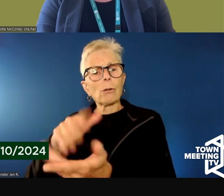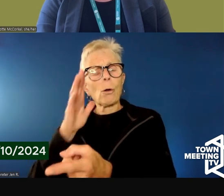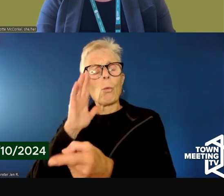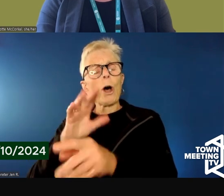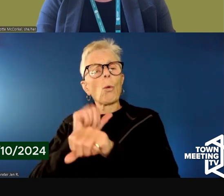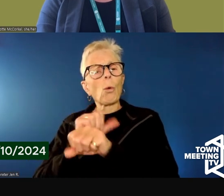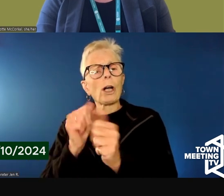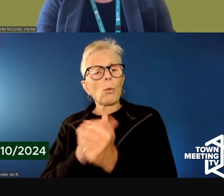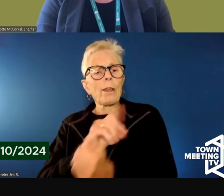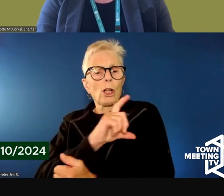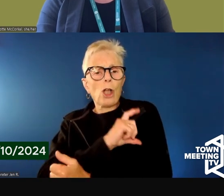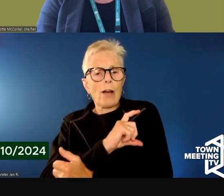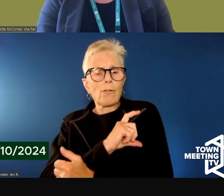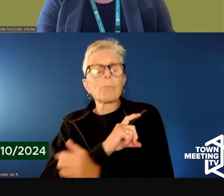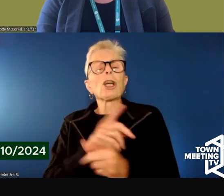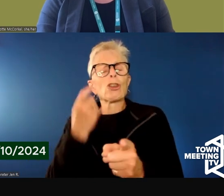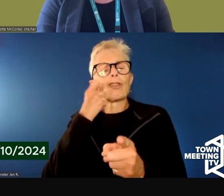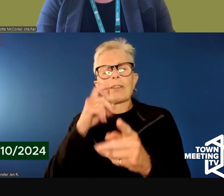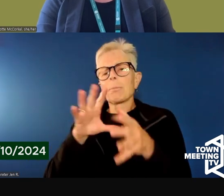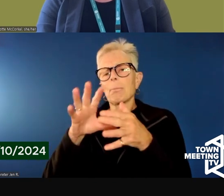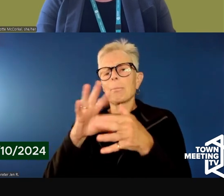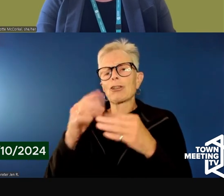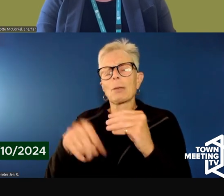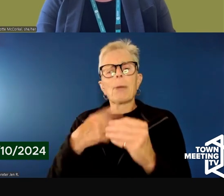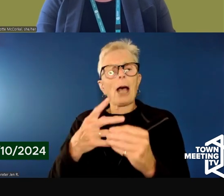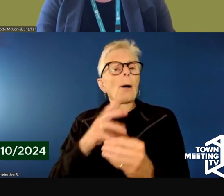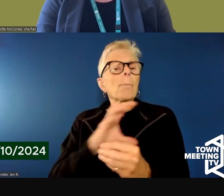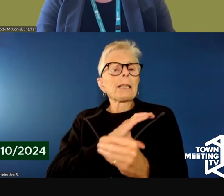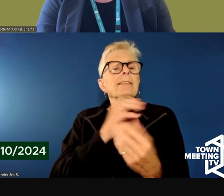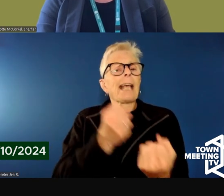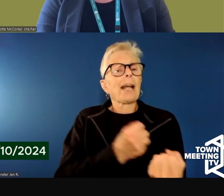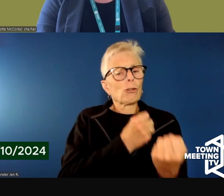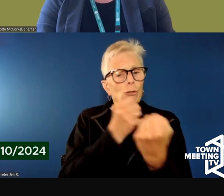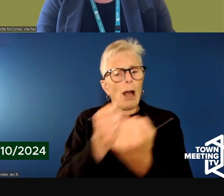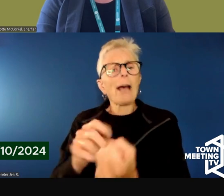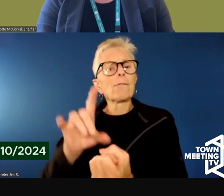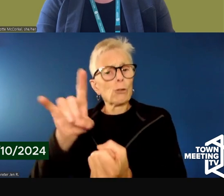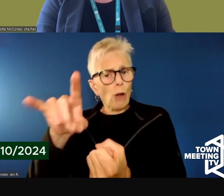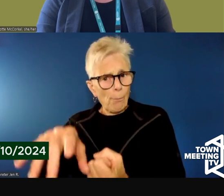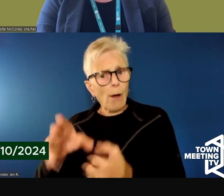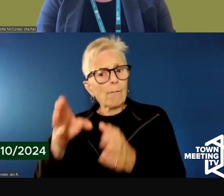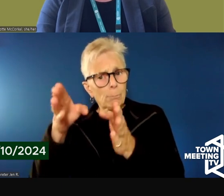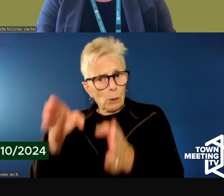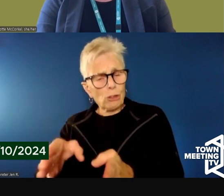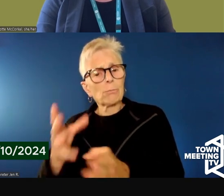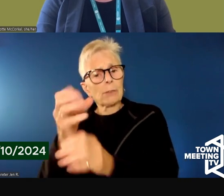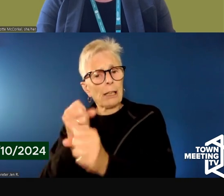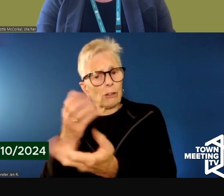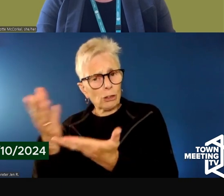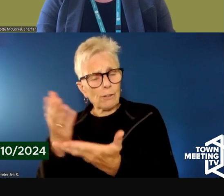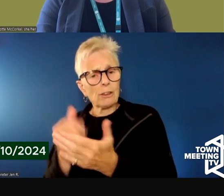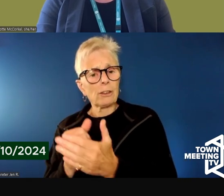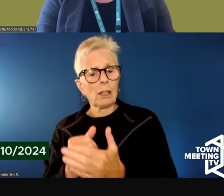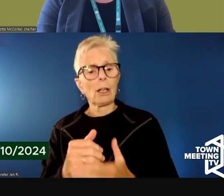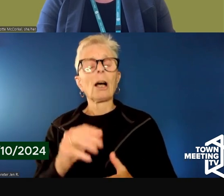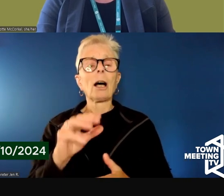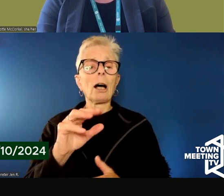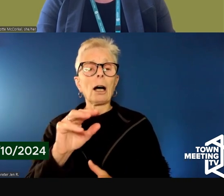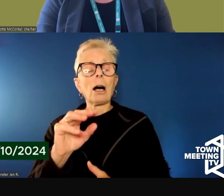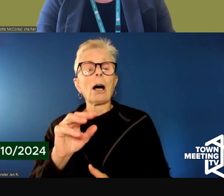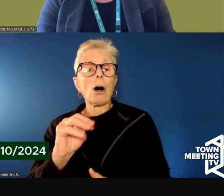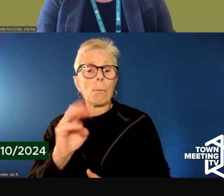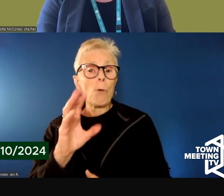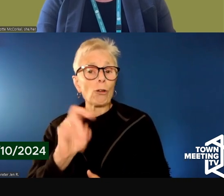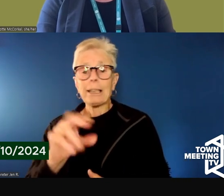do you want to speak to anything else related to that? I mean, I think we recognize the need, number one, the need